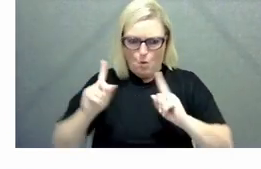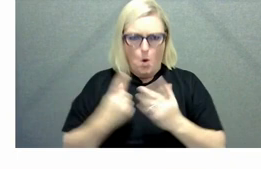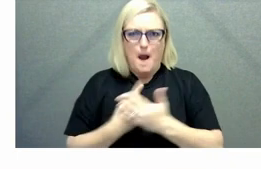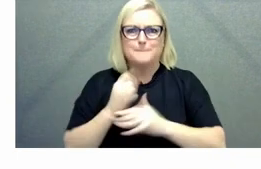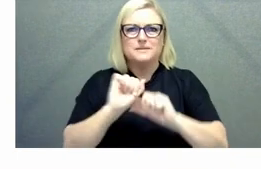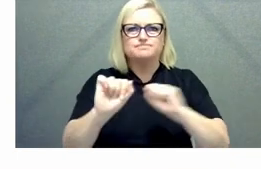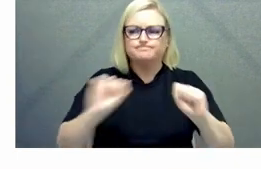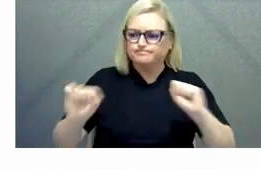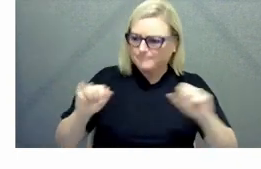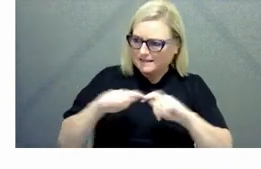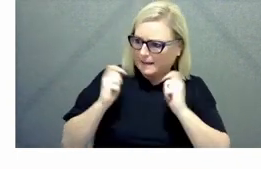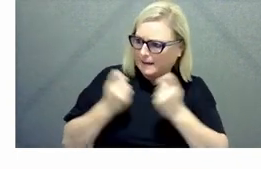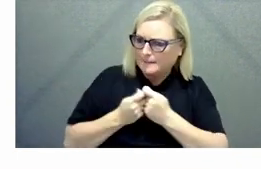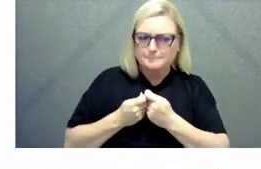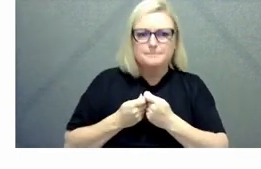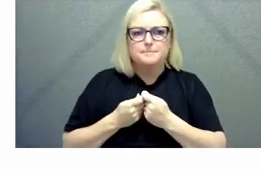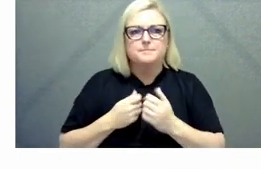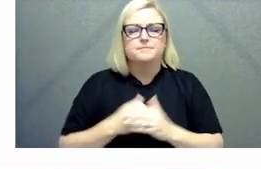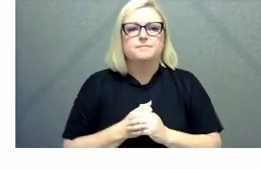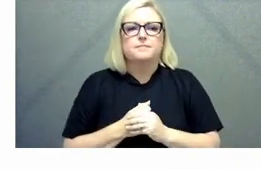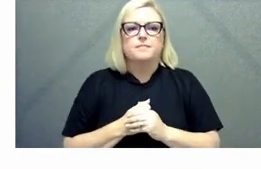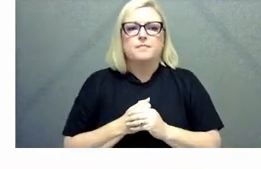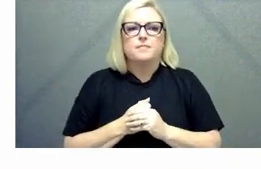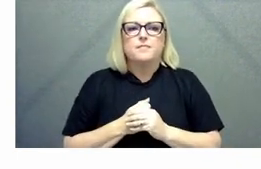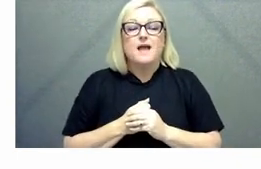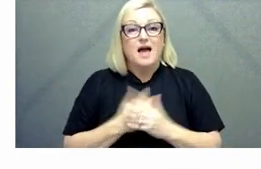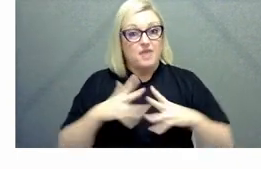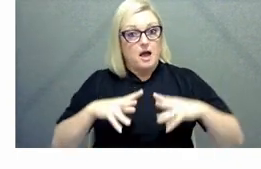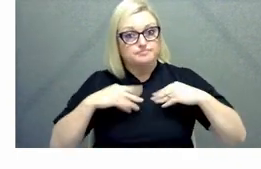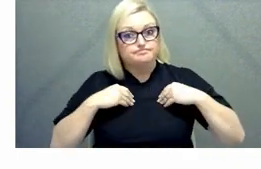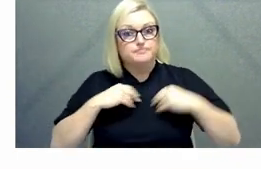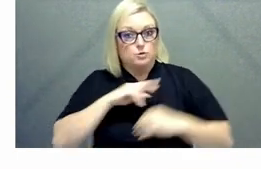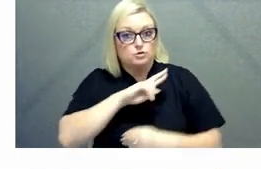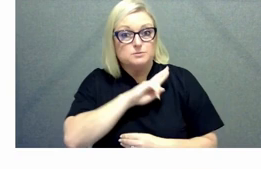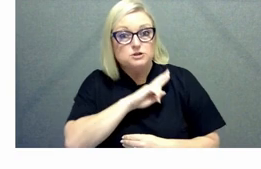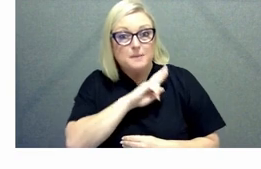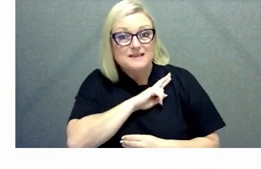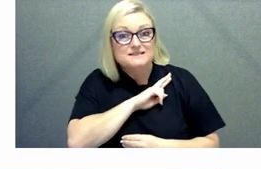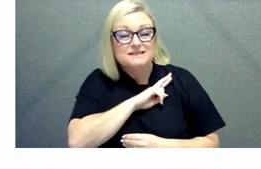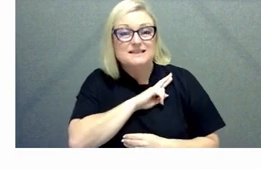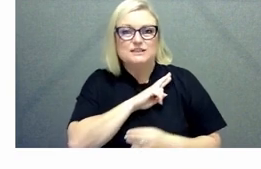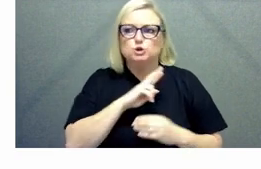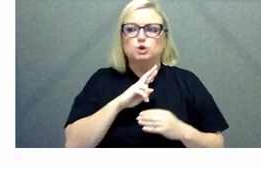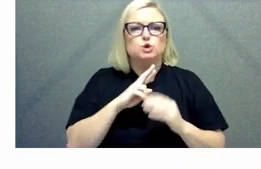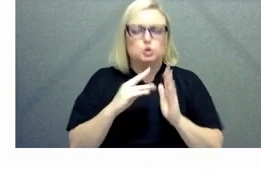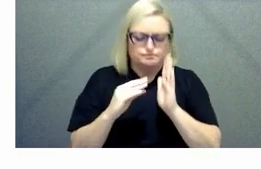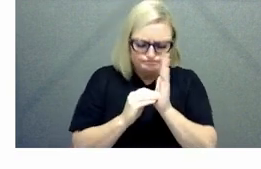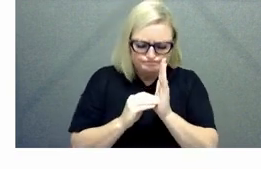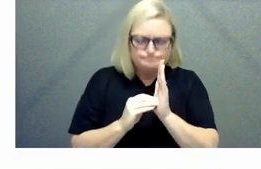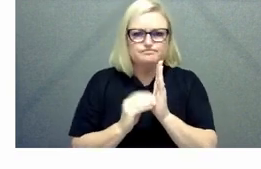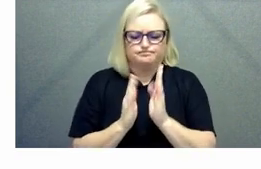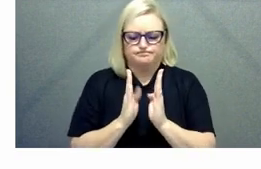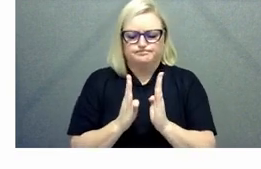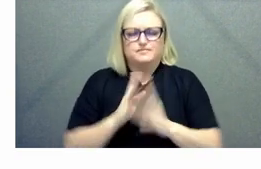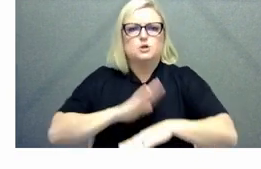the extent to which you are using that responsibility to create a bit of space which is very very hard like don't get me wrong it's